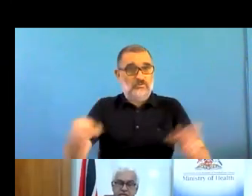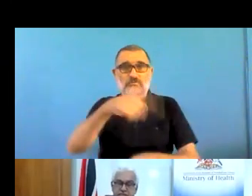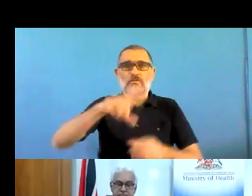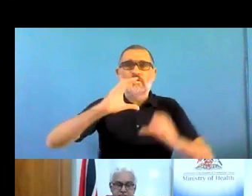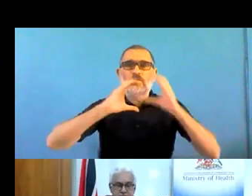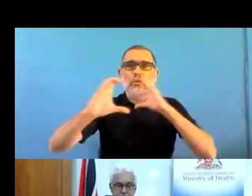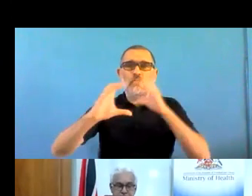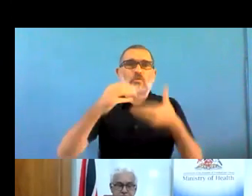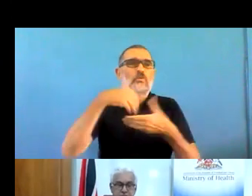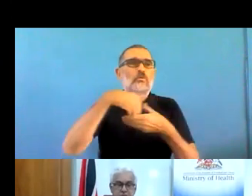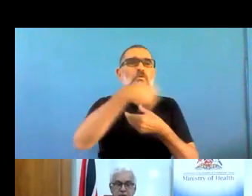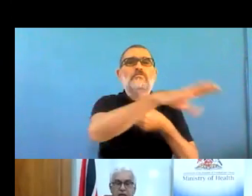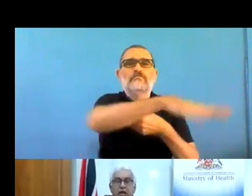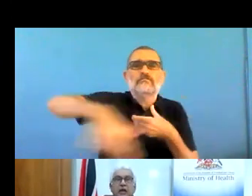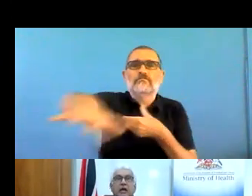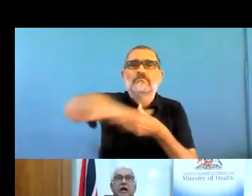slide, please.